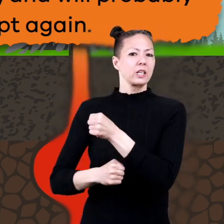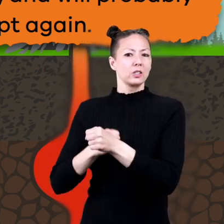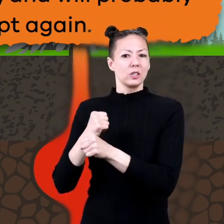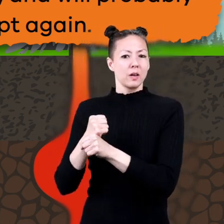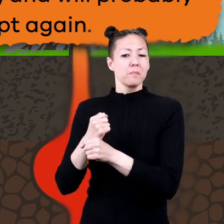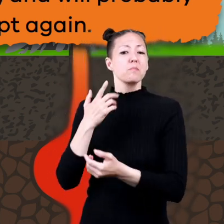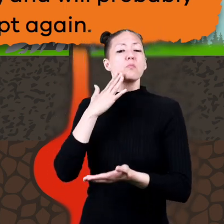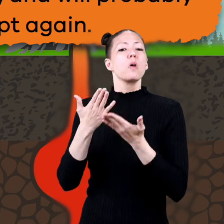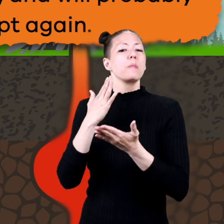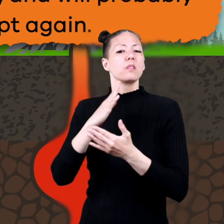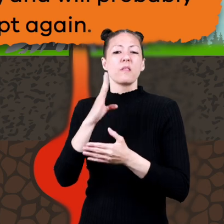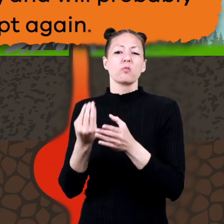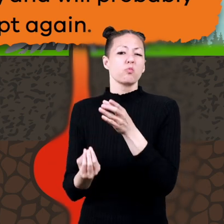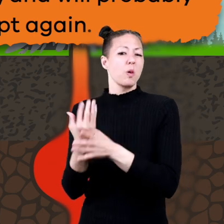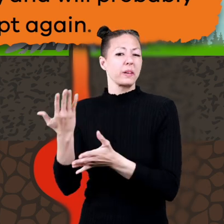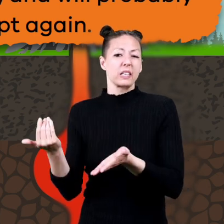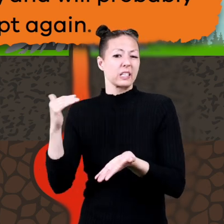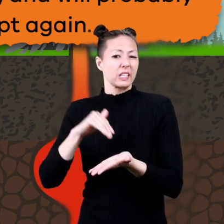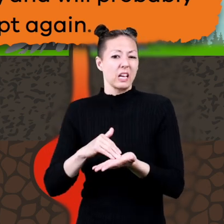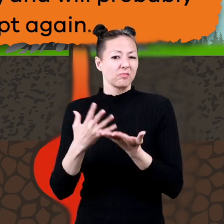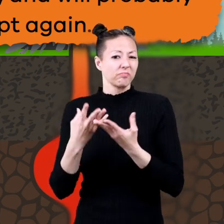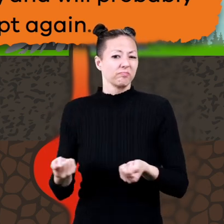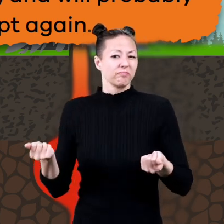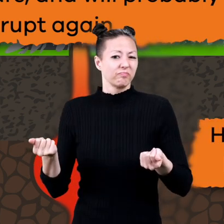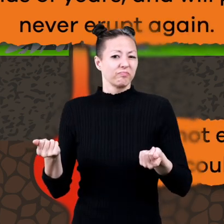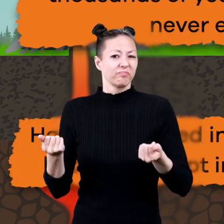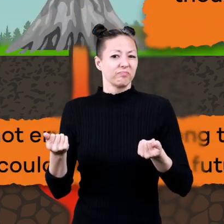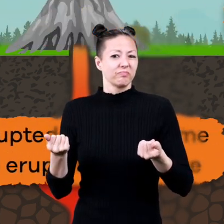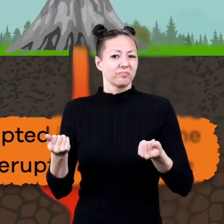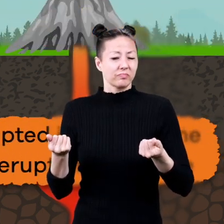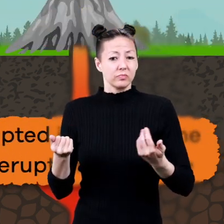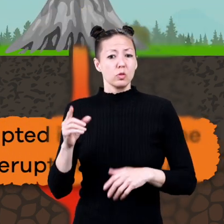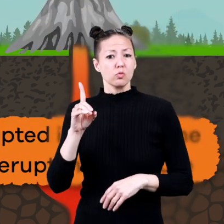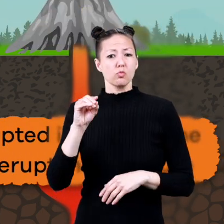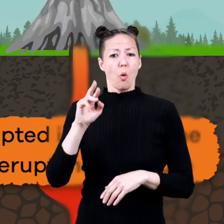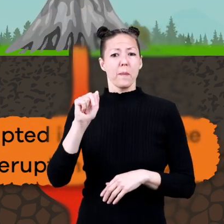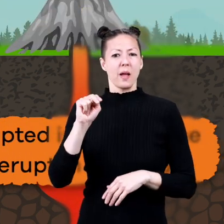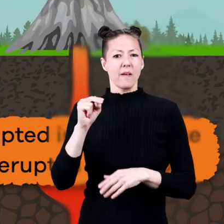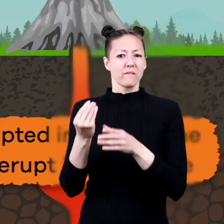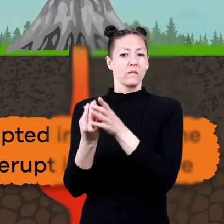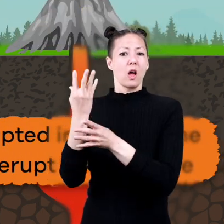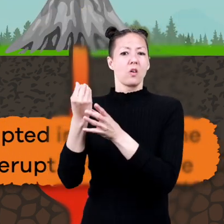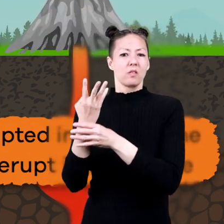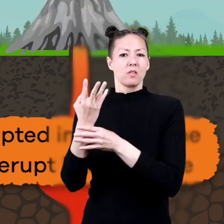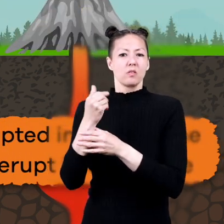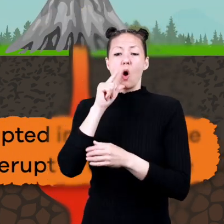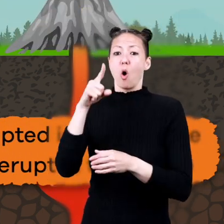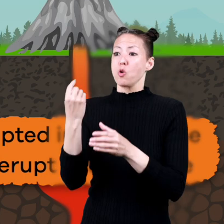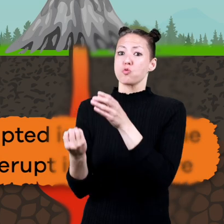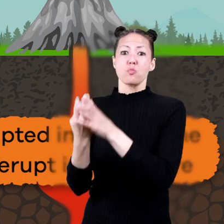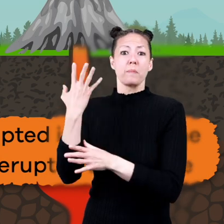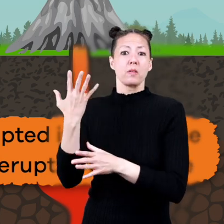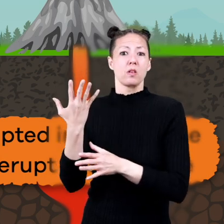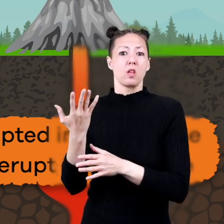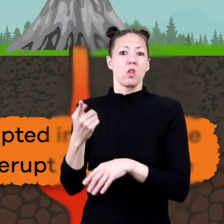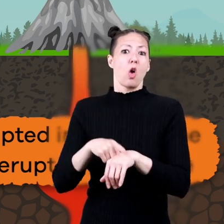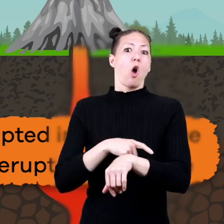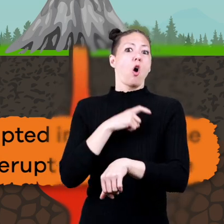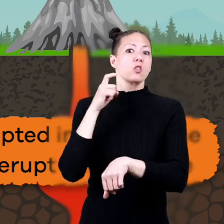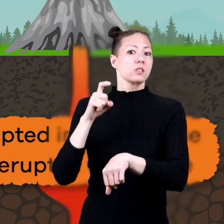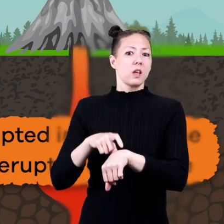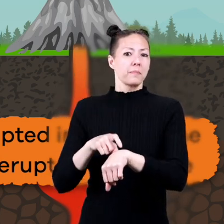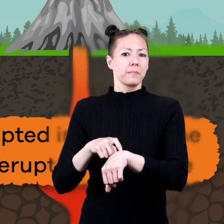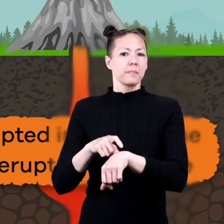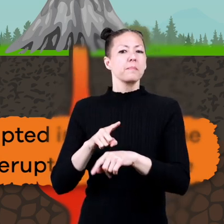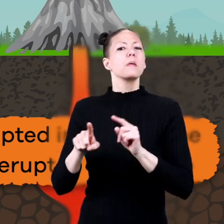years and will probably never erupt again a dormant volcano has not erupted in a long